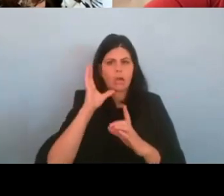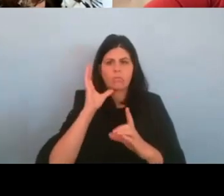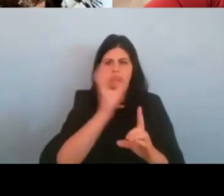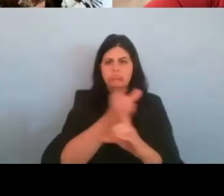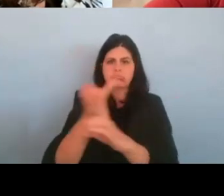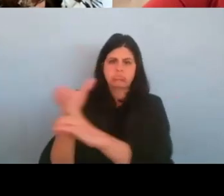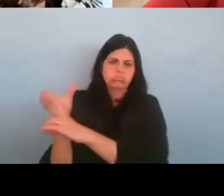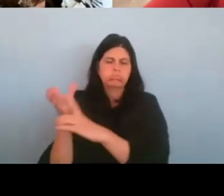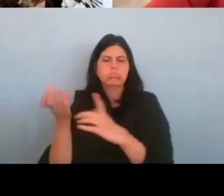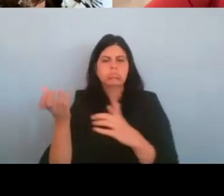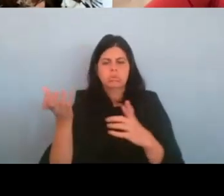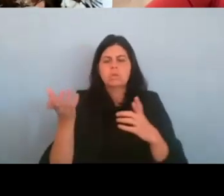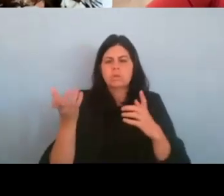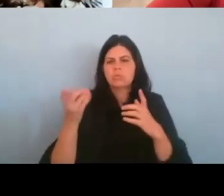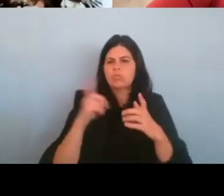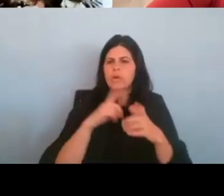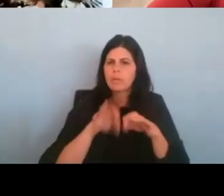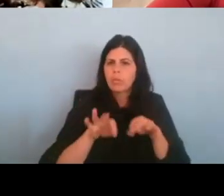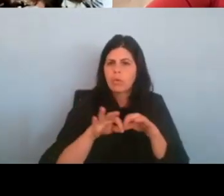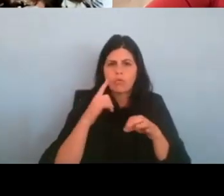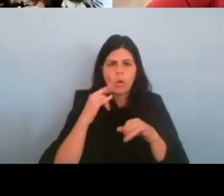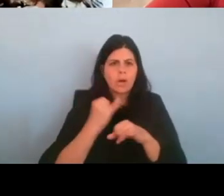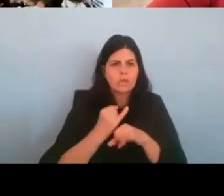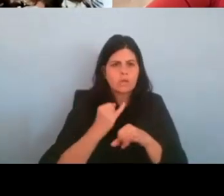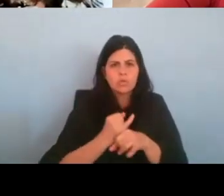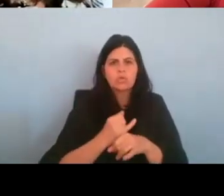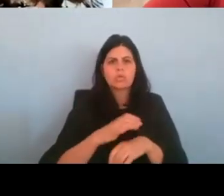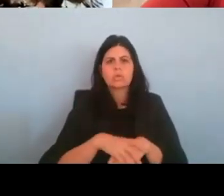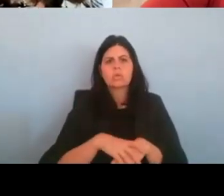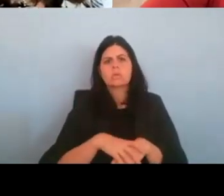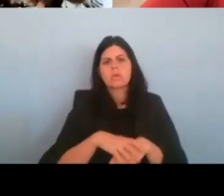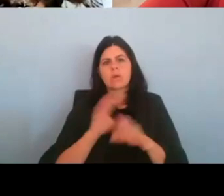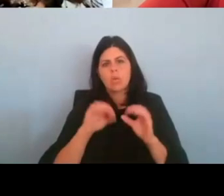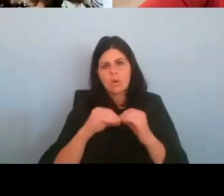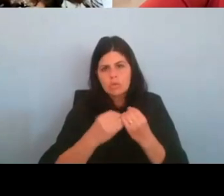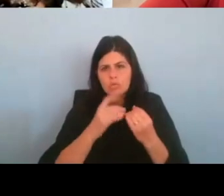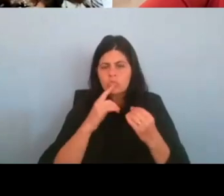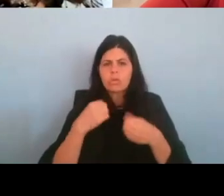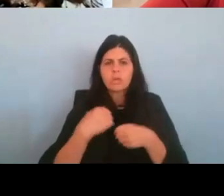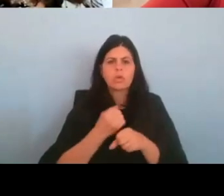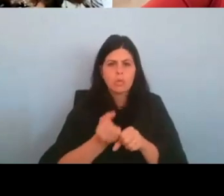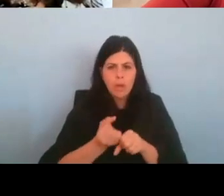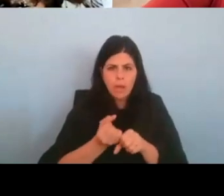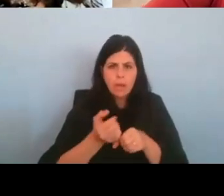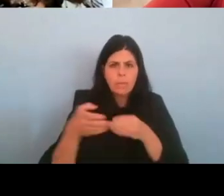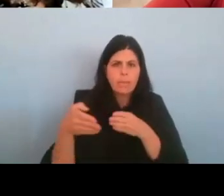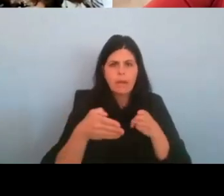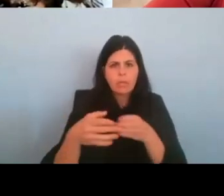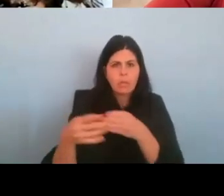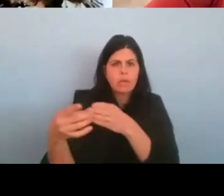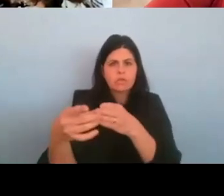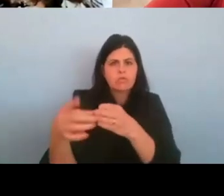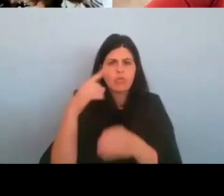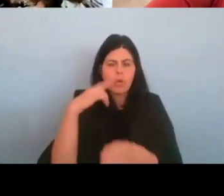organizations to work together, to create pathways to those life cycle events. So.